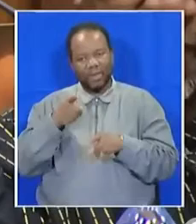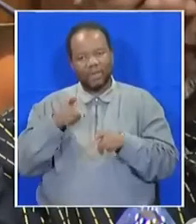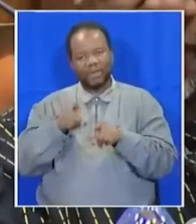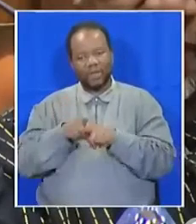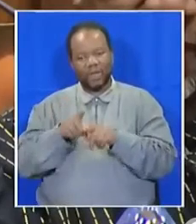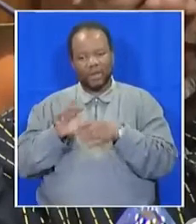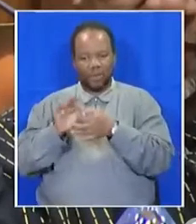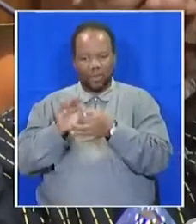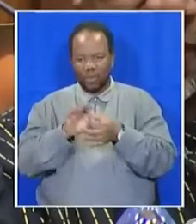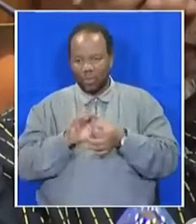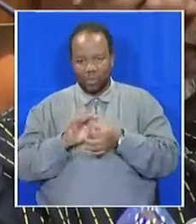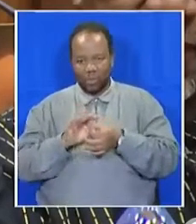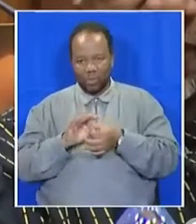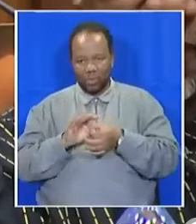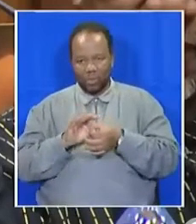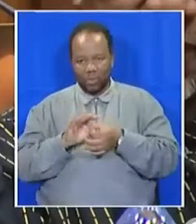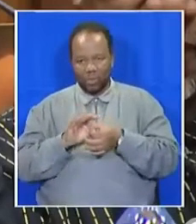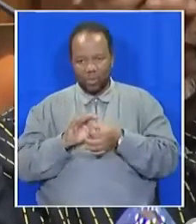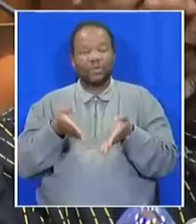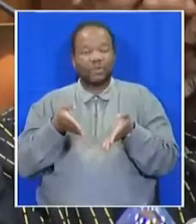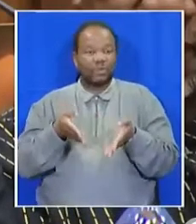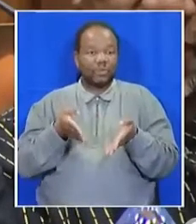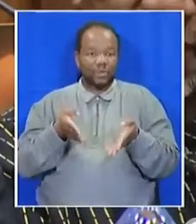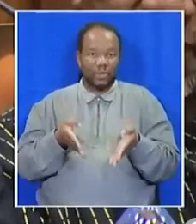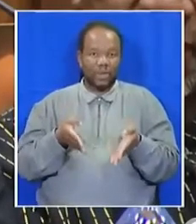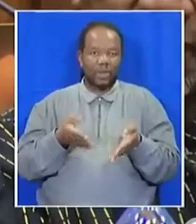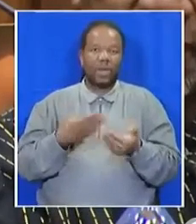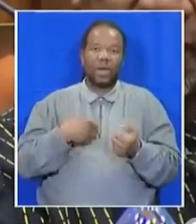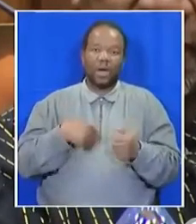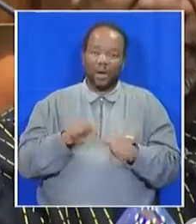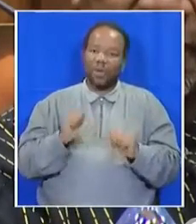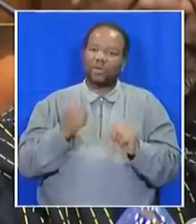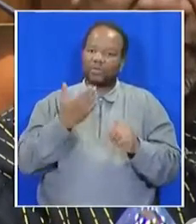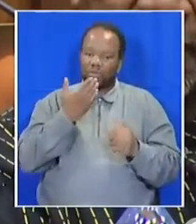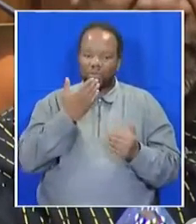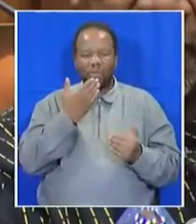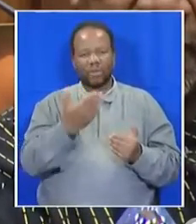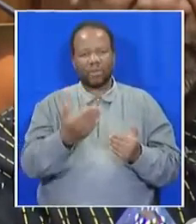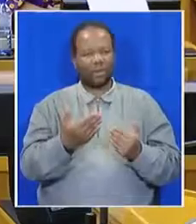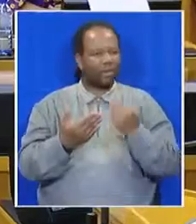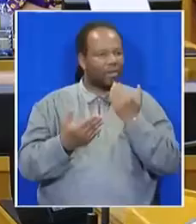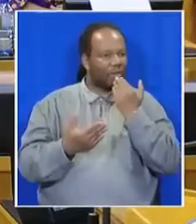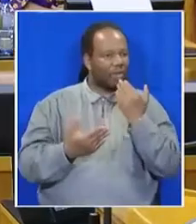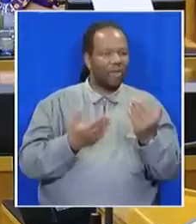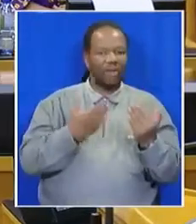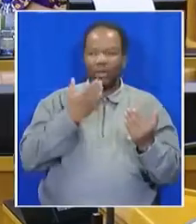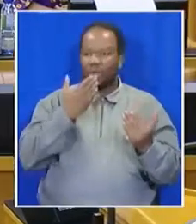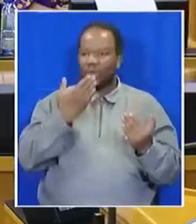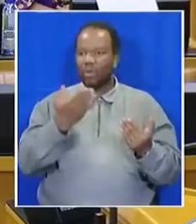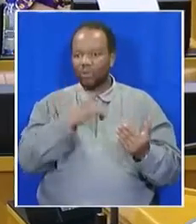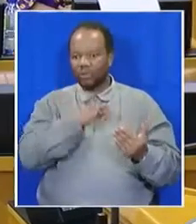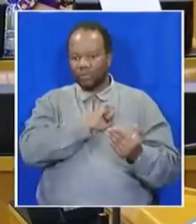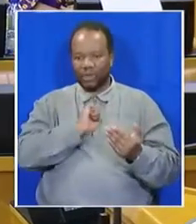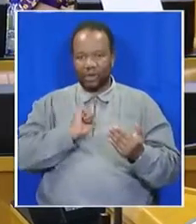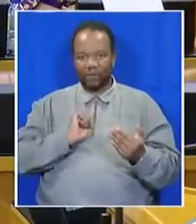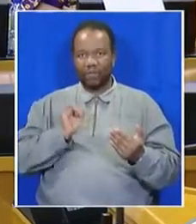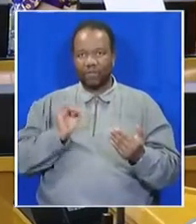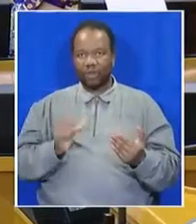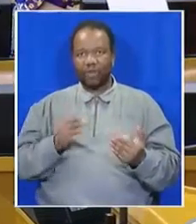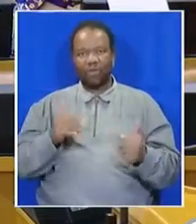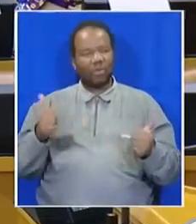applaud those behind the scenes who prepared the paperwork, who prepared draft after draft